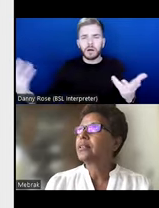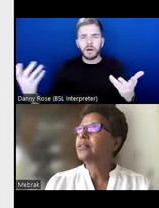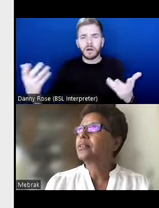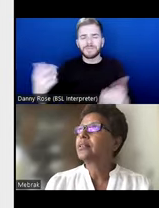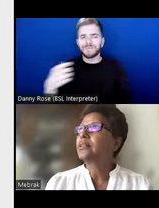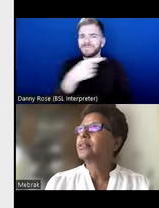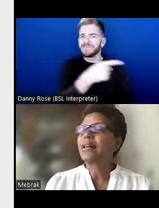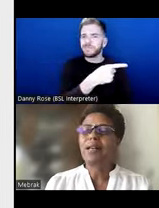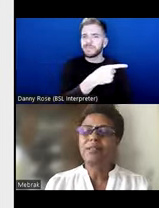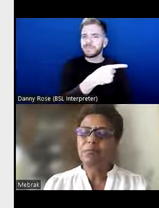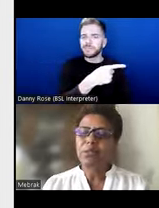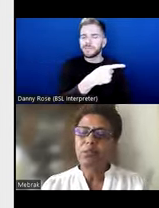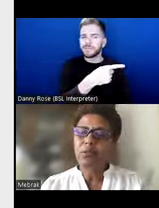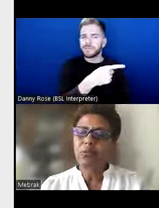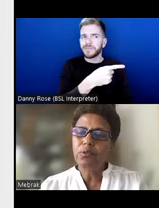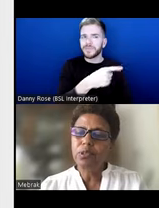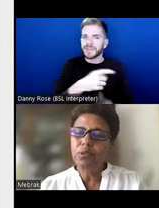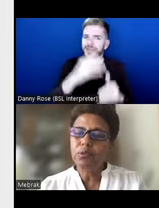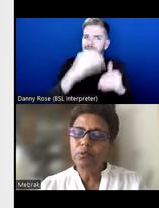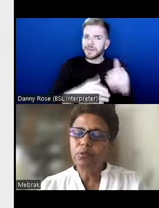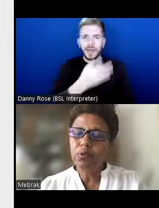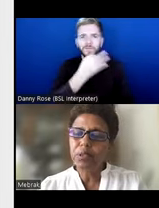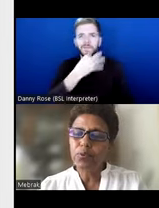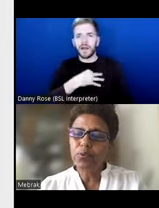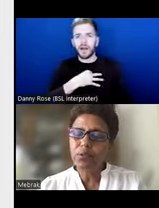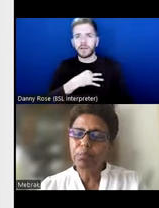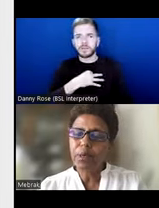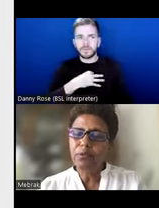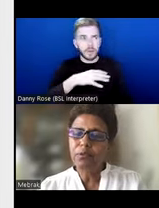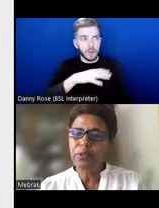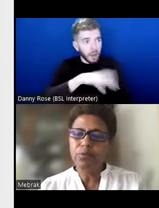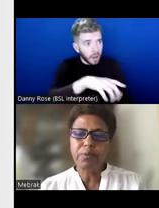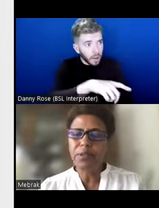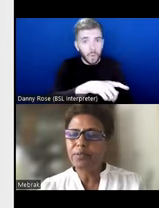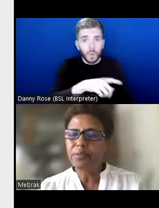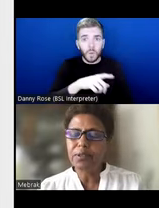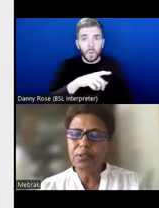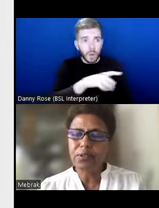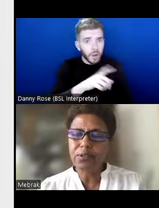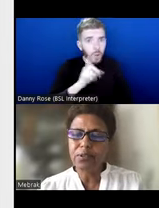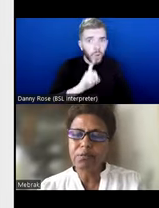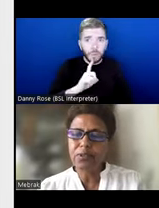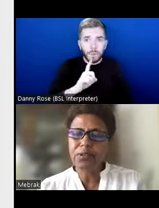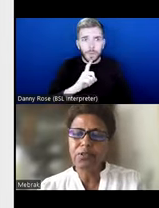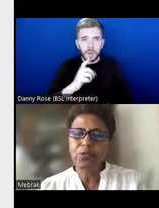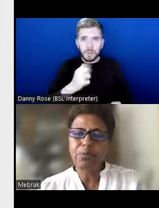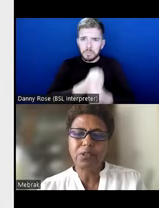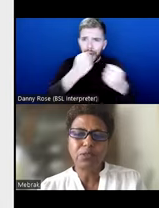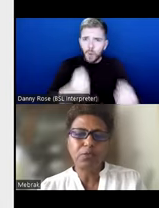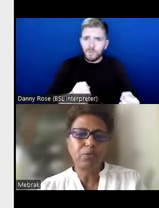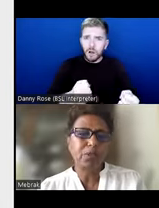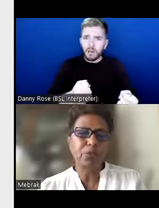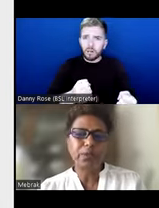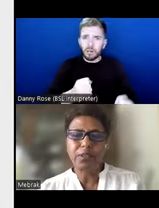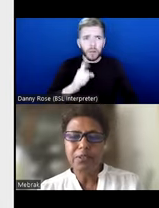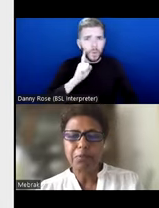they don't ask me, oh, you know, women was powerful and women have, you know, 32%